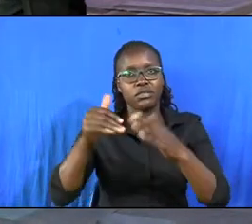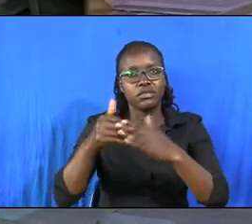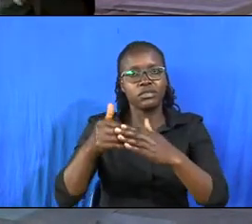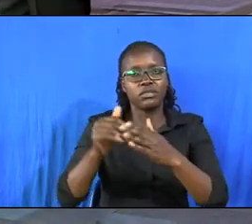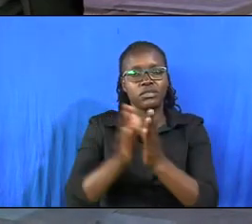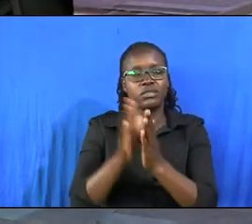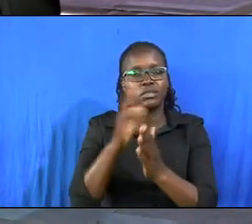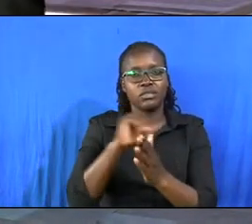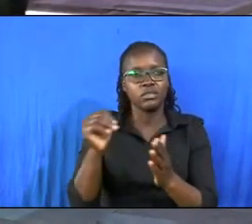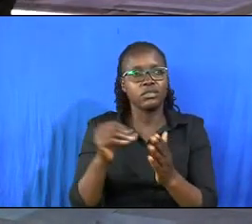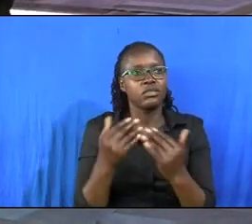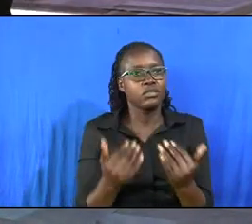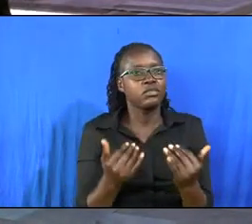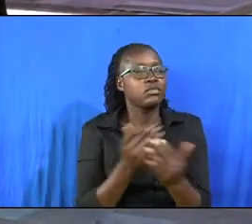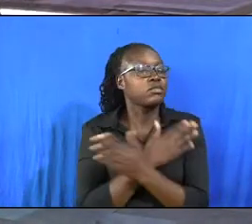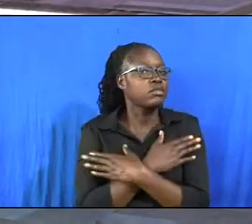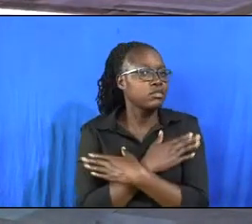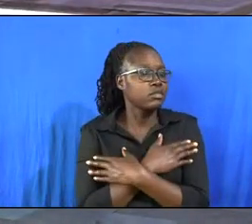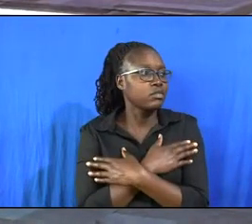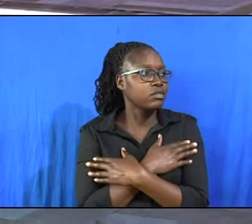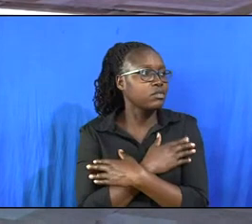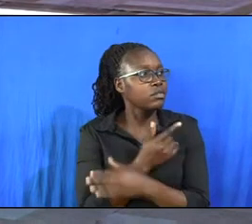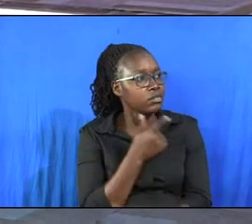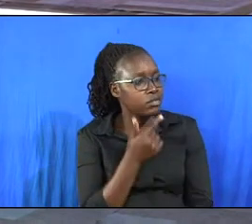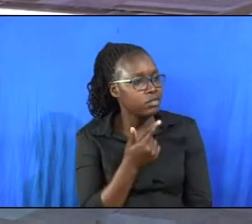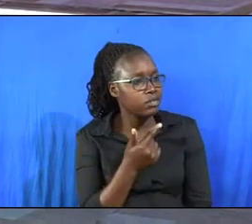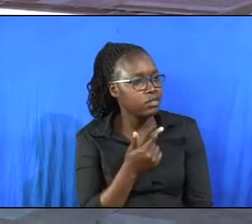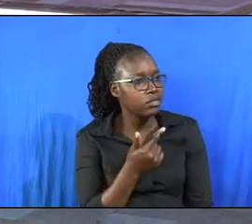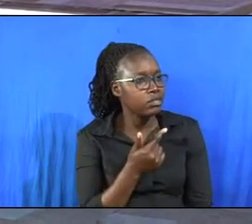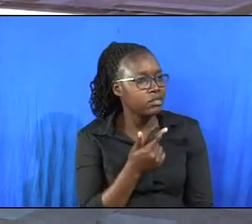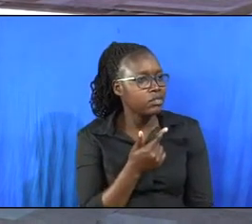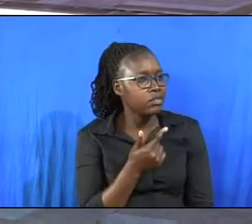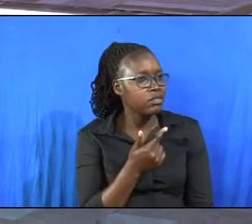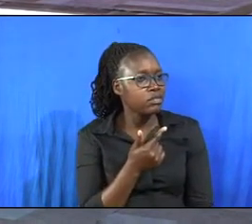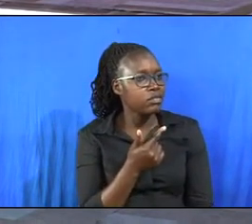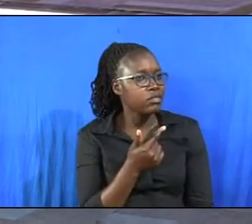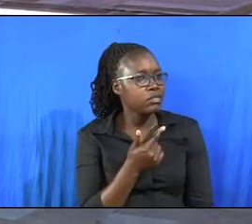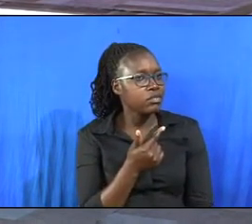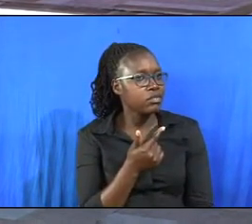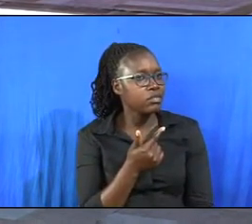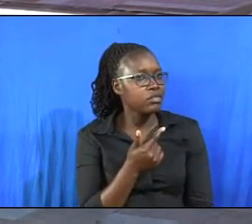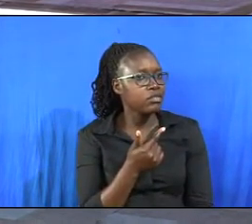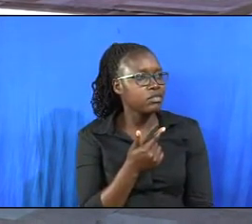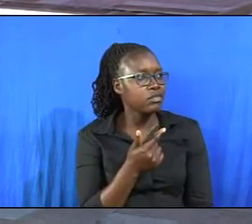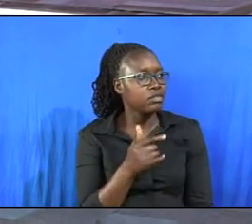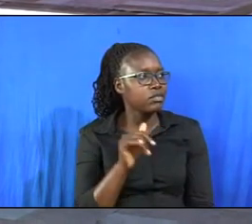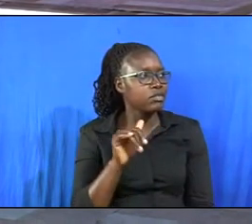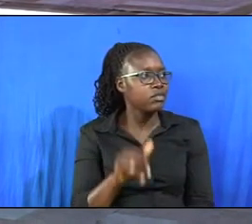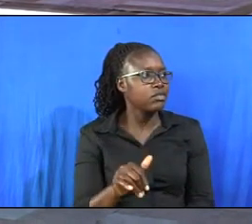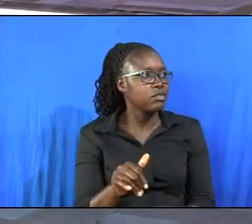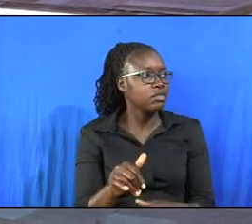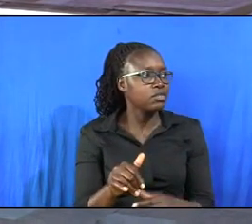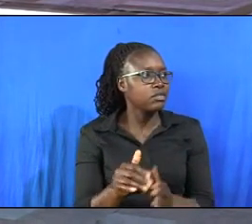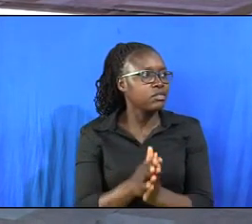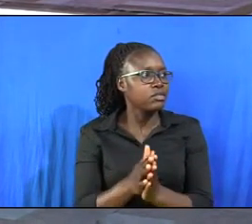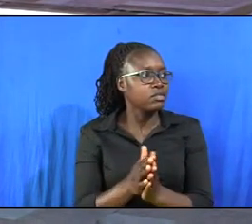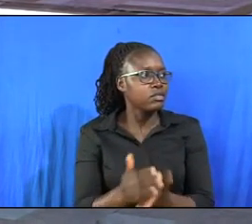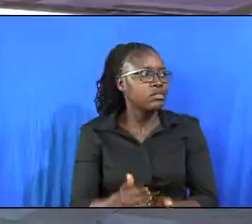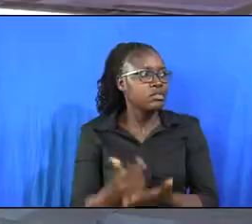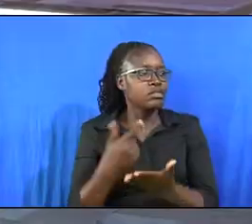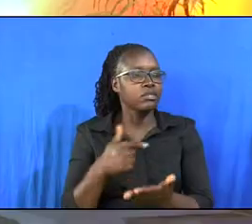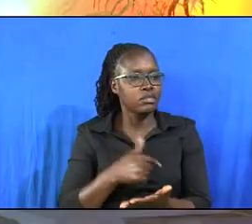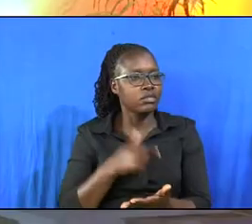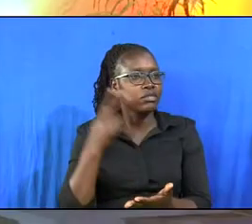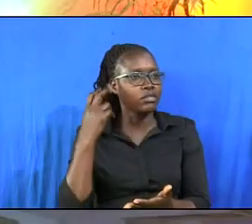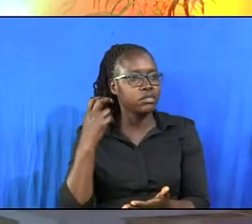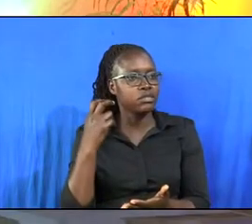hallelujah. Now friends, I'm saying this in conclusion, that may our God help us to listen